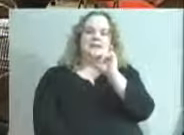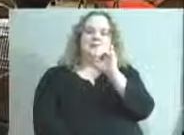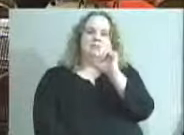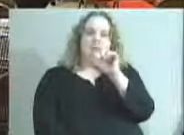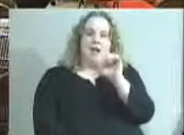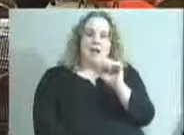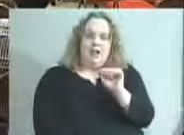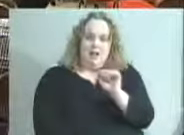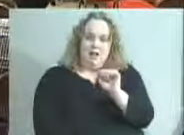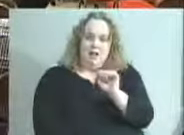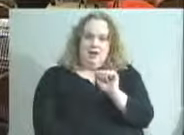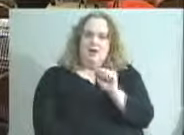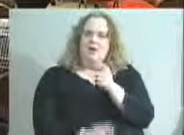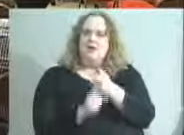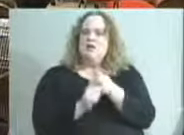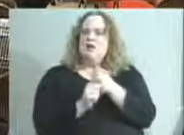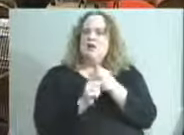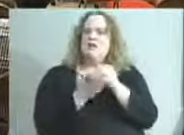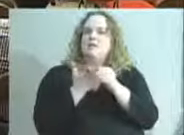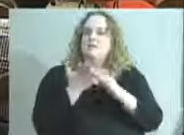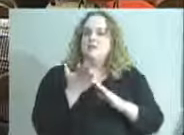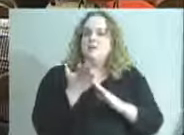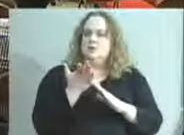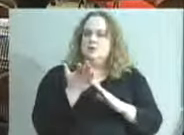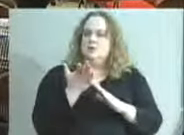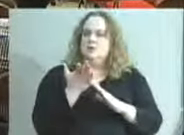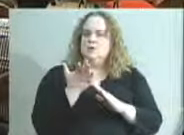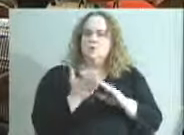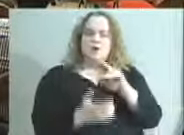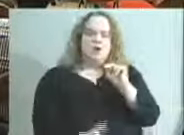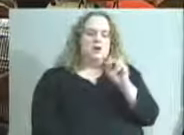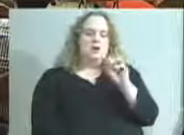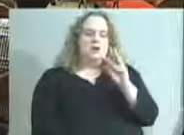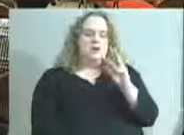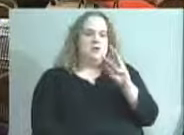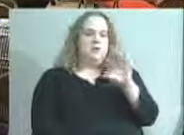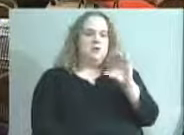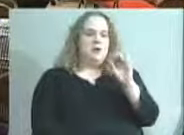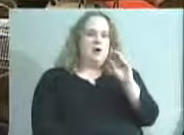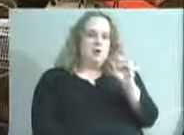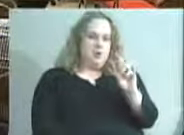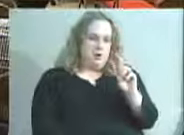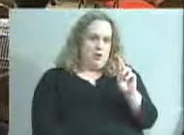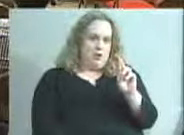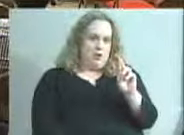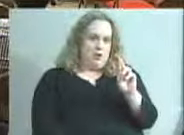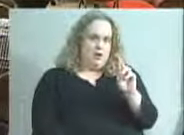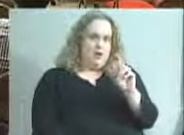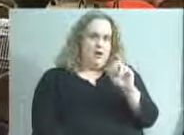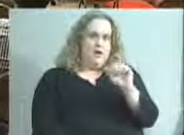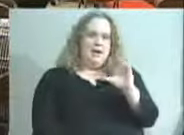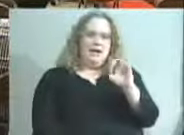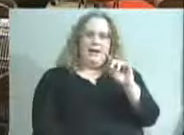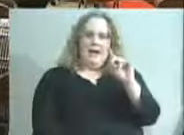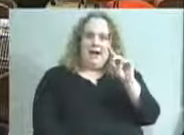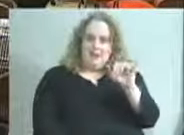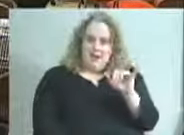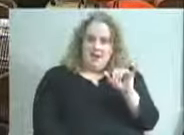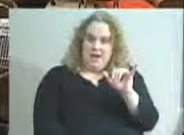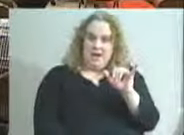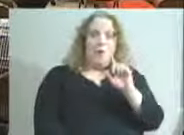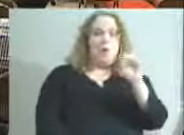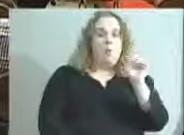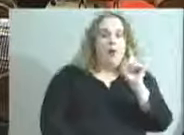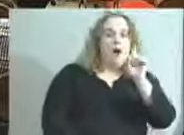she is a student at the Newcomer Academy at the Phoenix School, at the old Myers